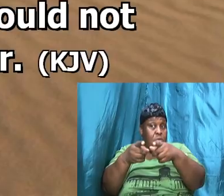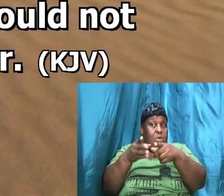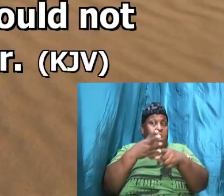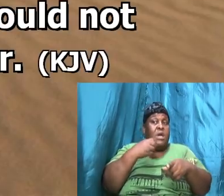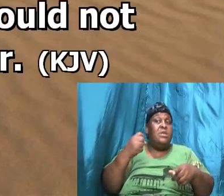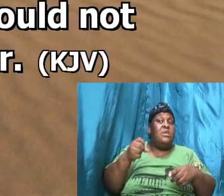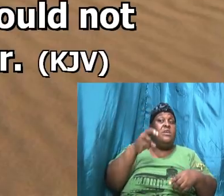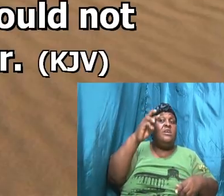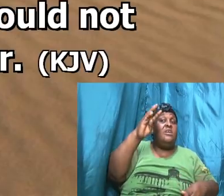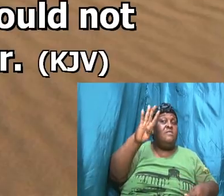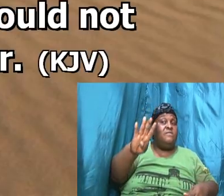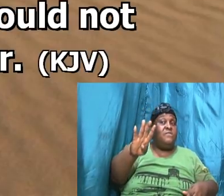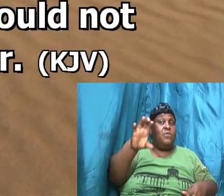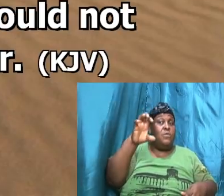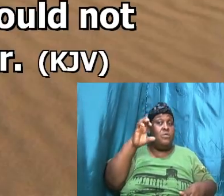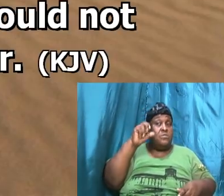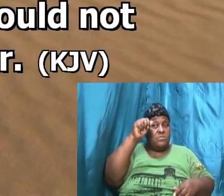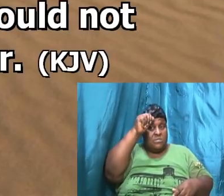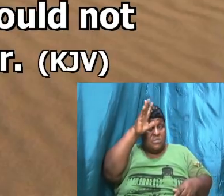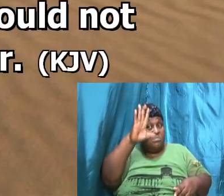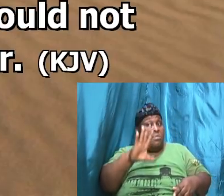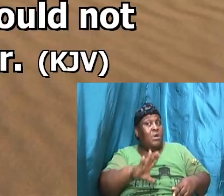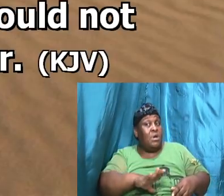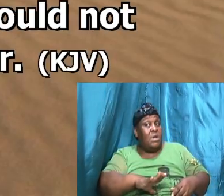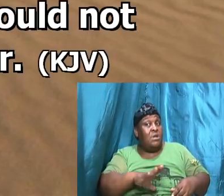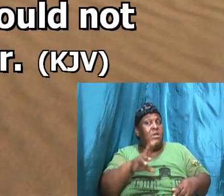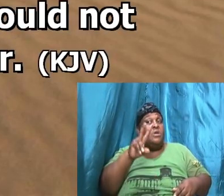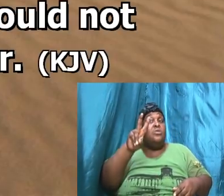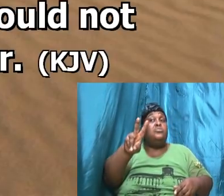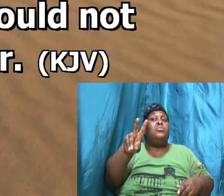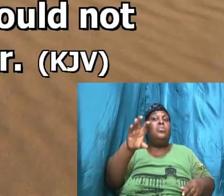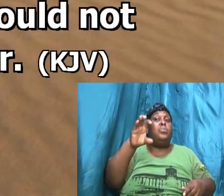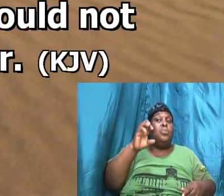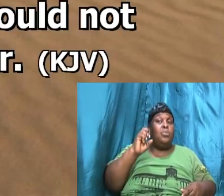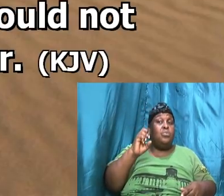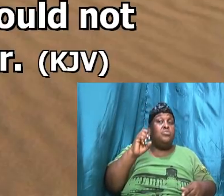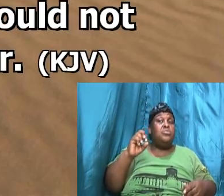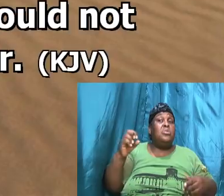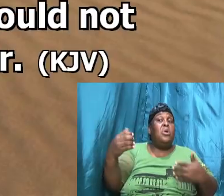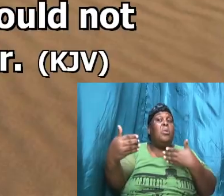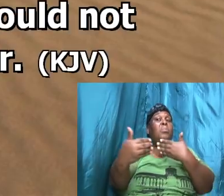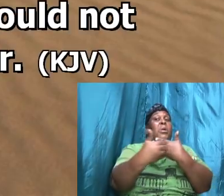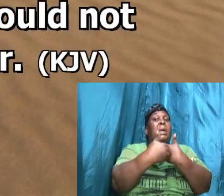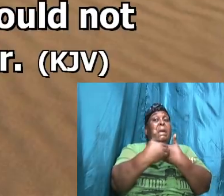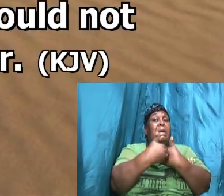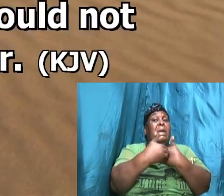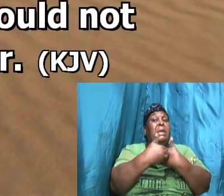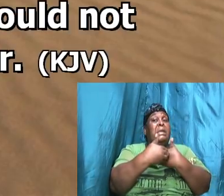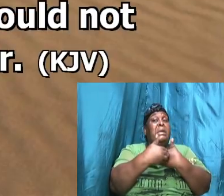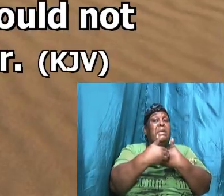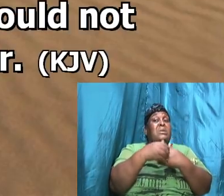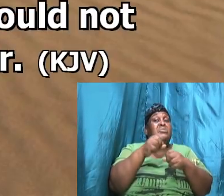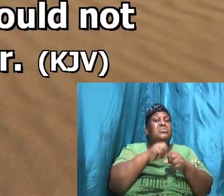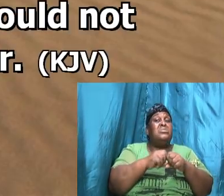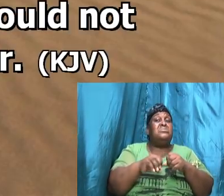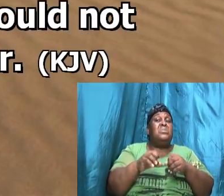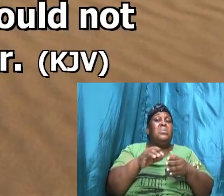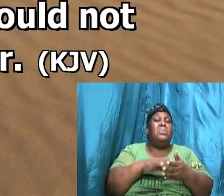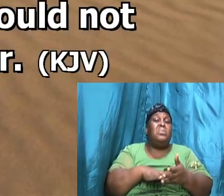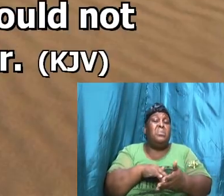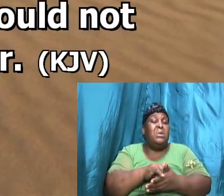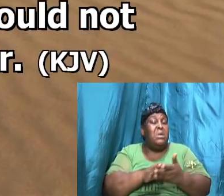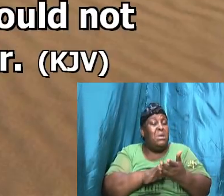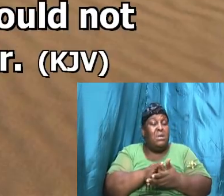he and 400 men for 200 abode behind which were so failed that they could not go